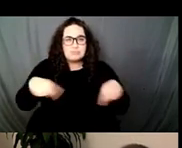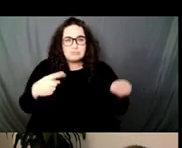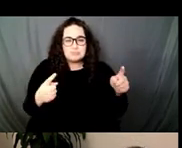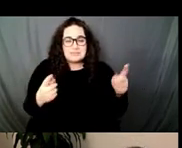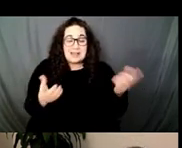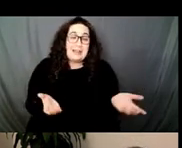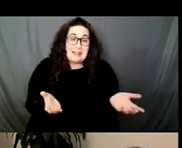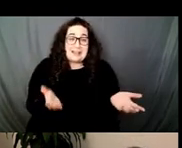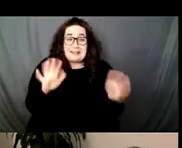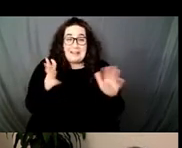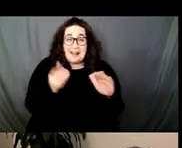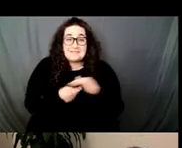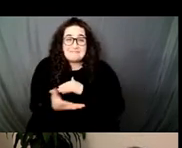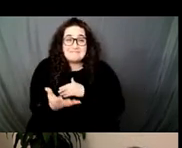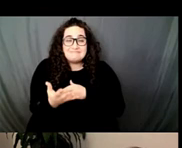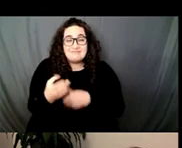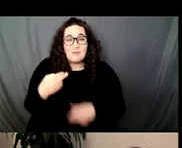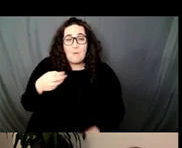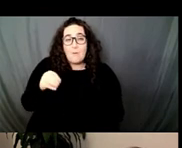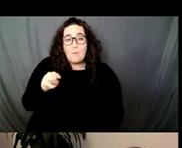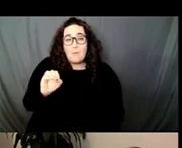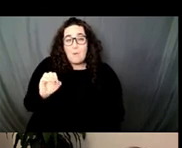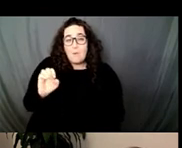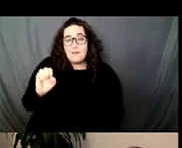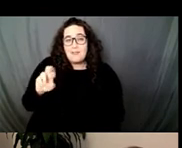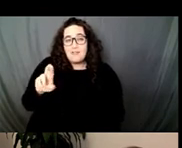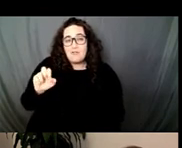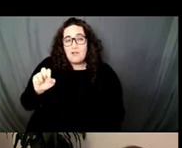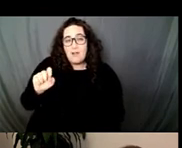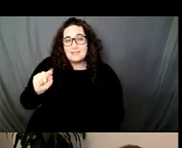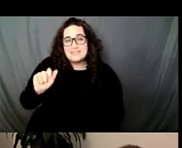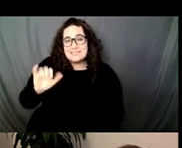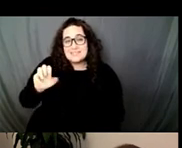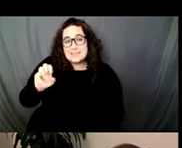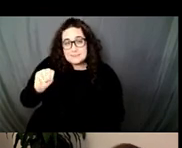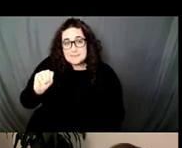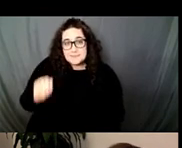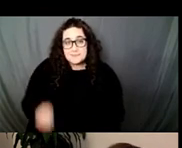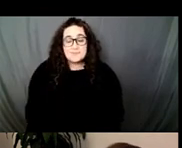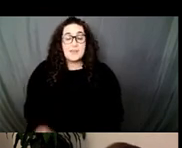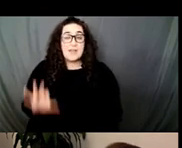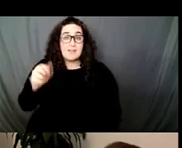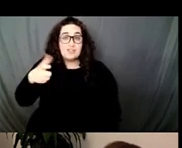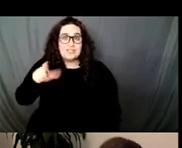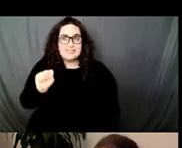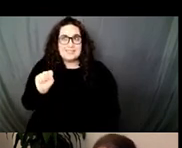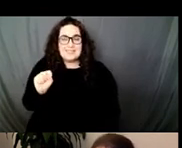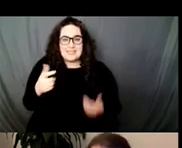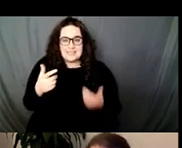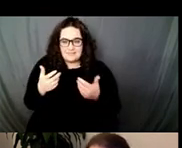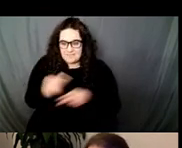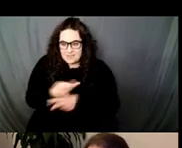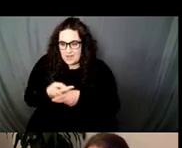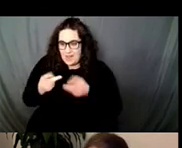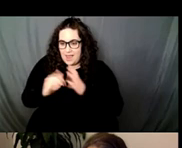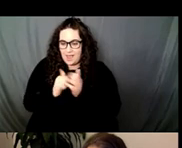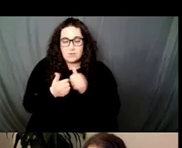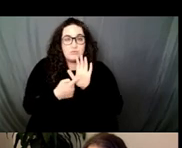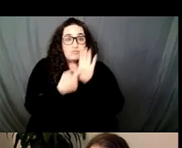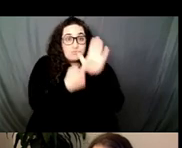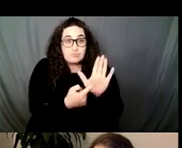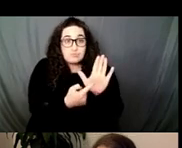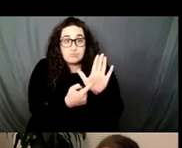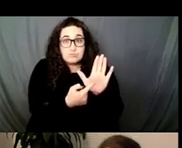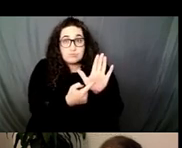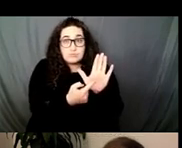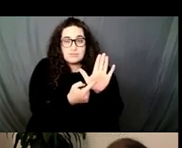point. He found a way to package queer love and queer erotics, dangle them in front of homophobes like the senator, and get away with it on